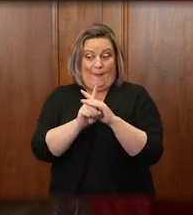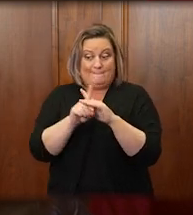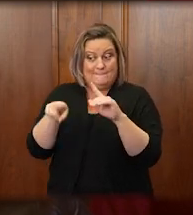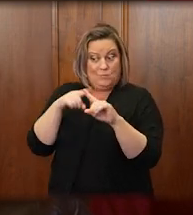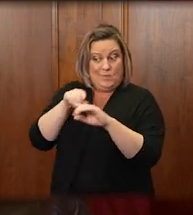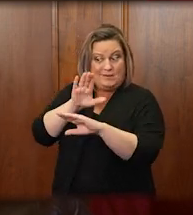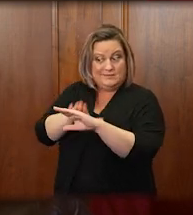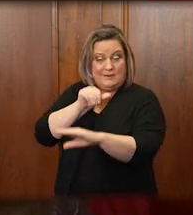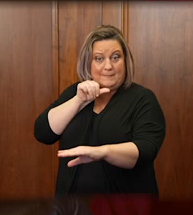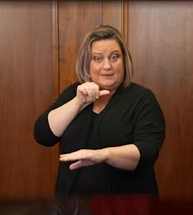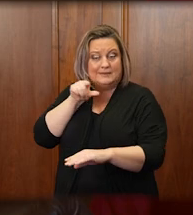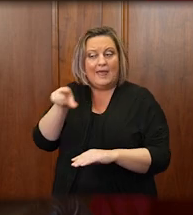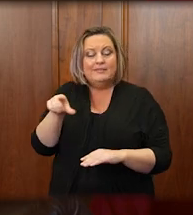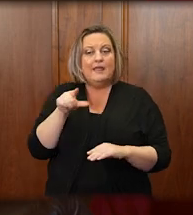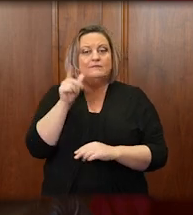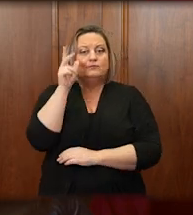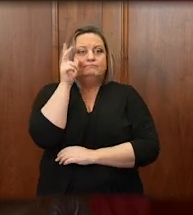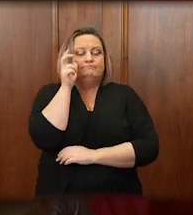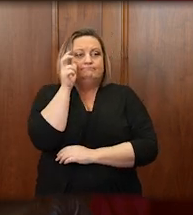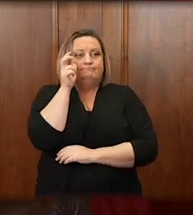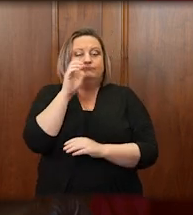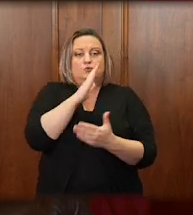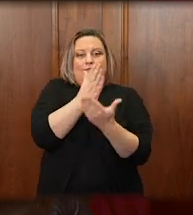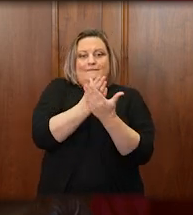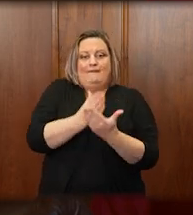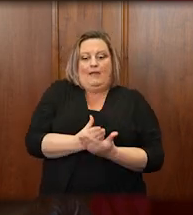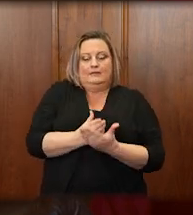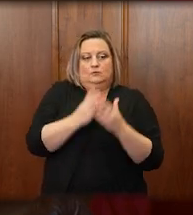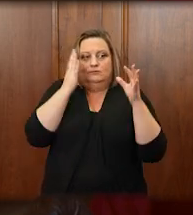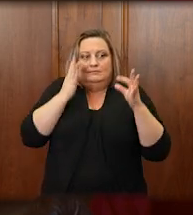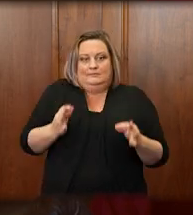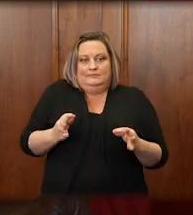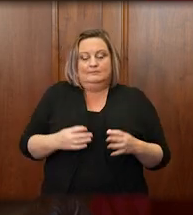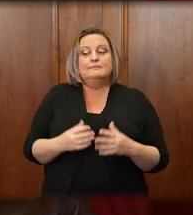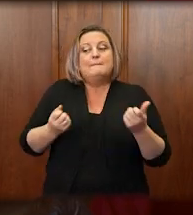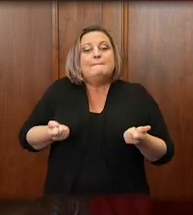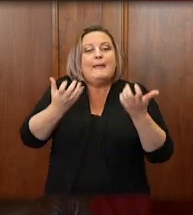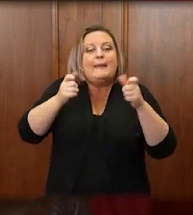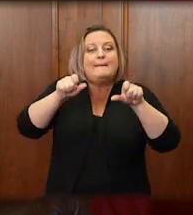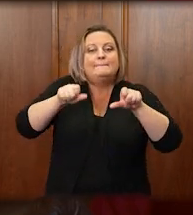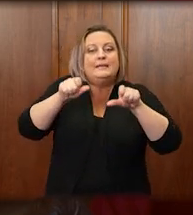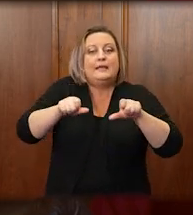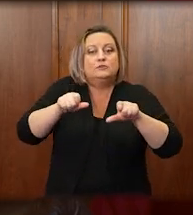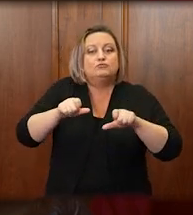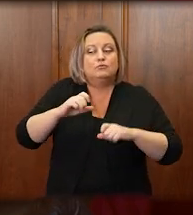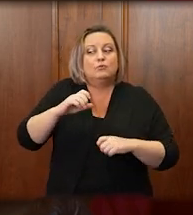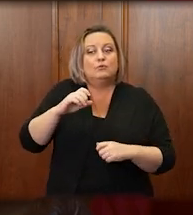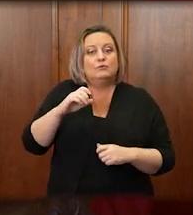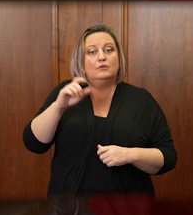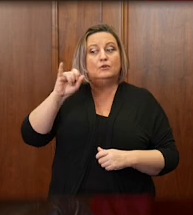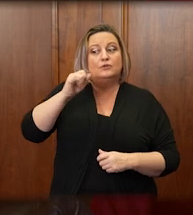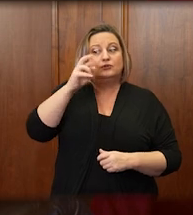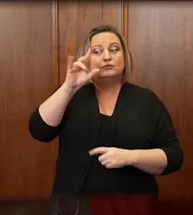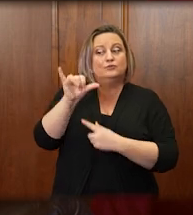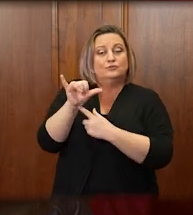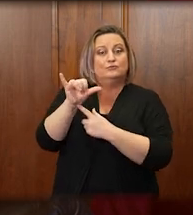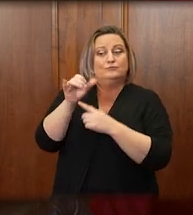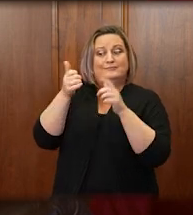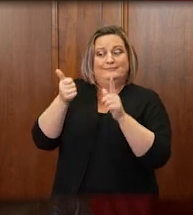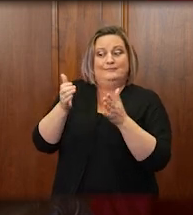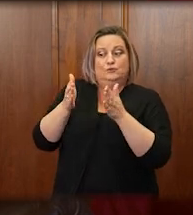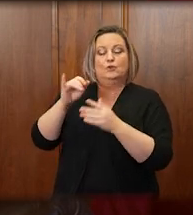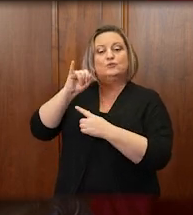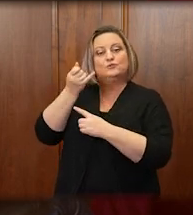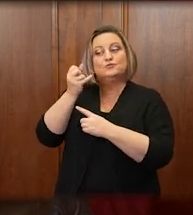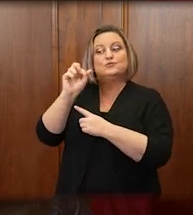act as judges of the facts in jury trials. Many potential jurors are elderly. Take Laramie County as an